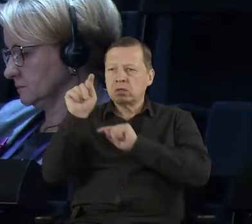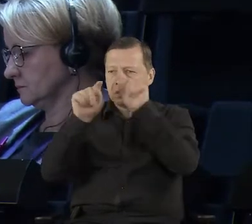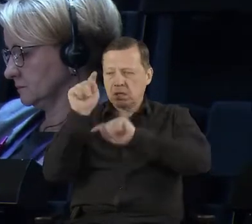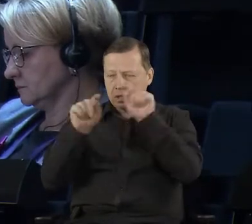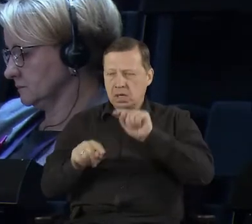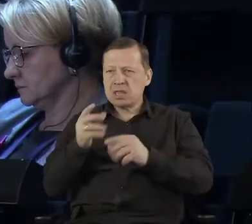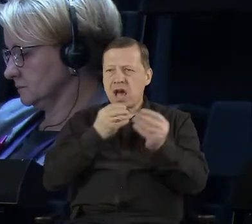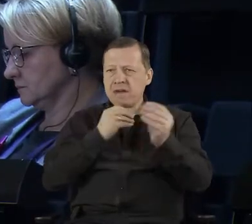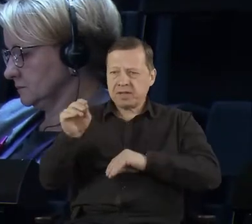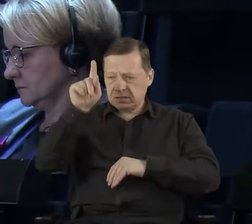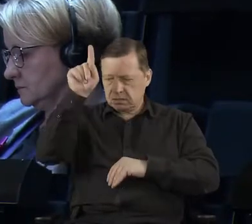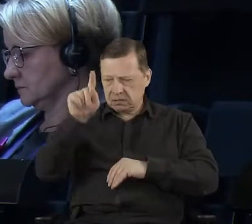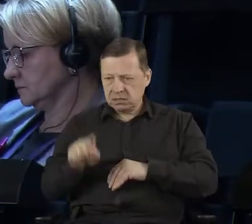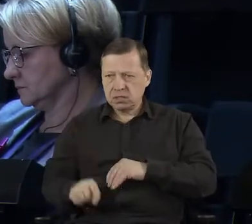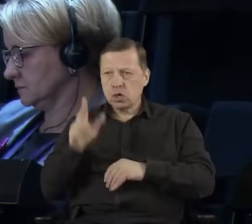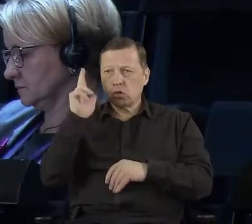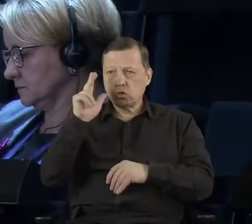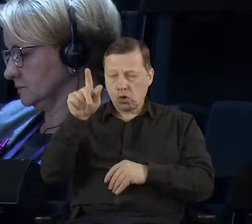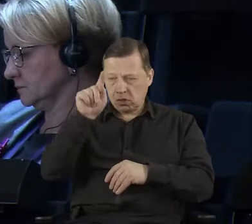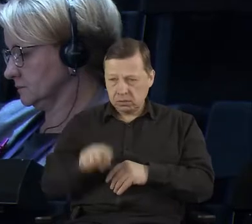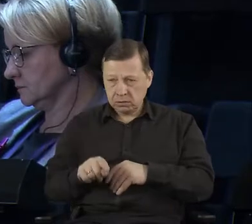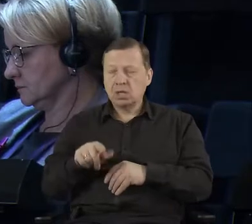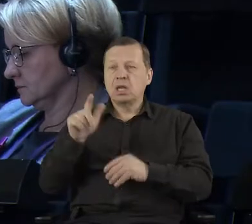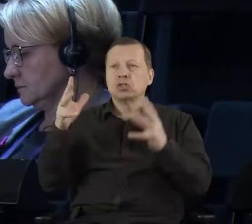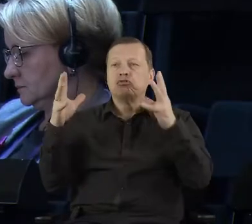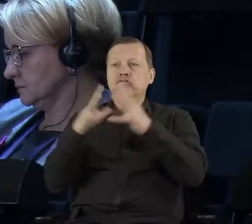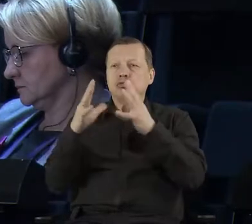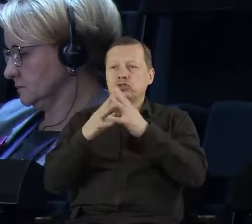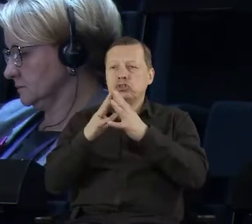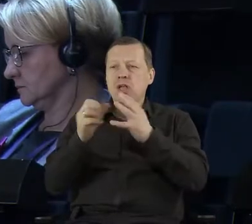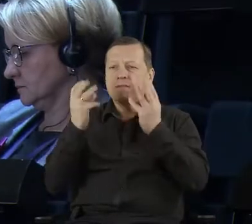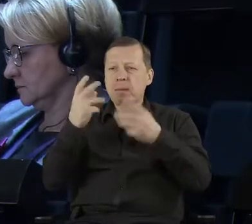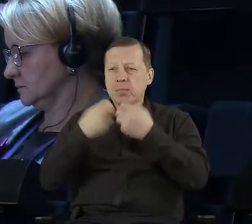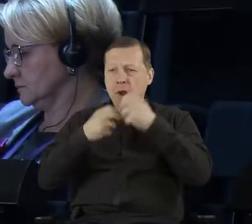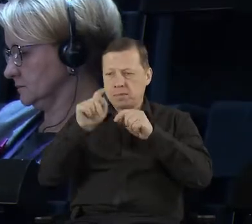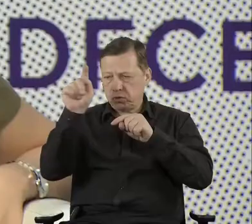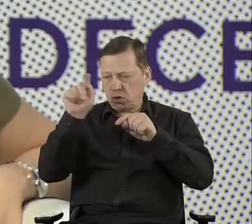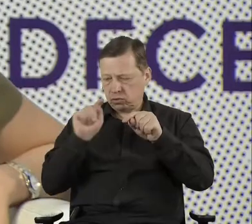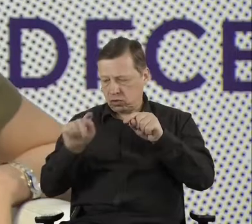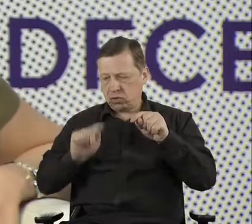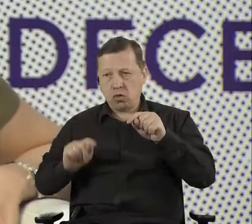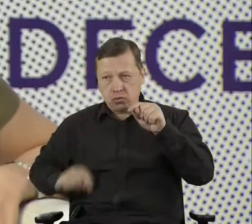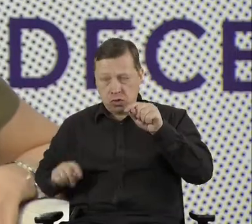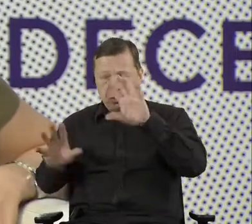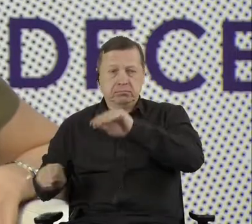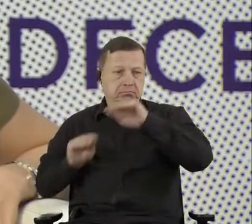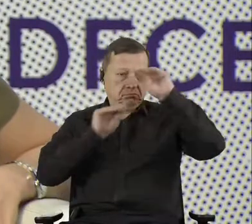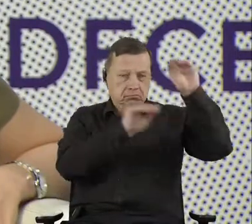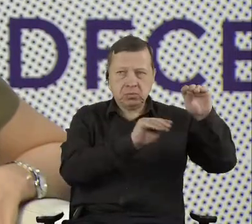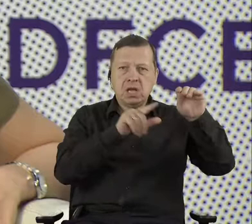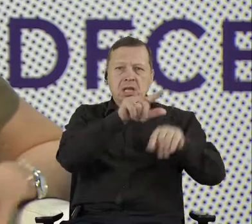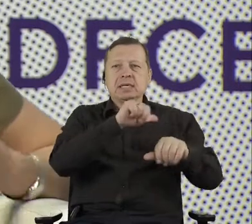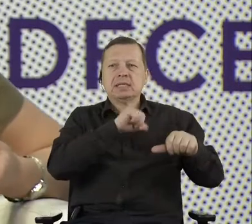they take top 10 problems to the local government to vote, uh, on these issues. So I think this is also a great example